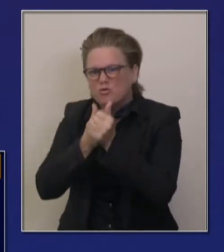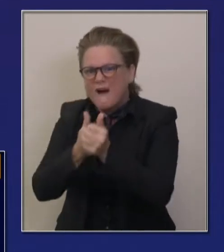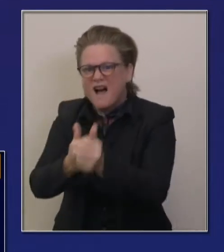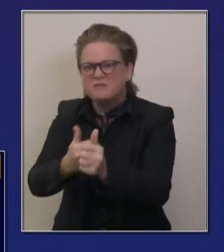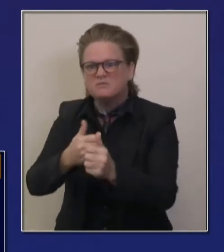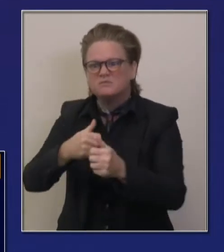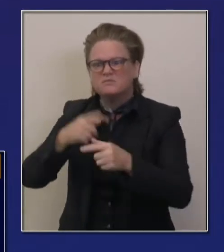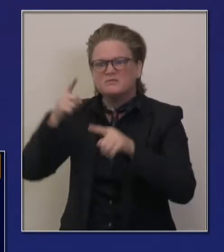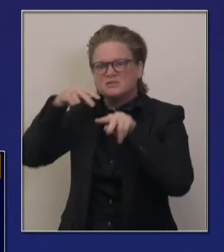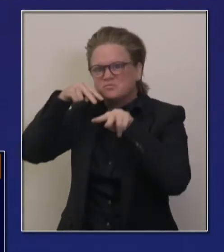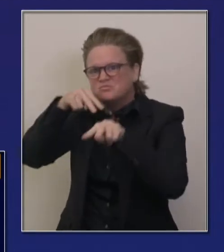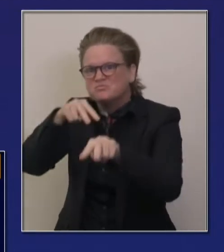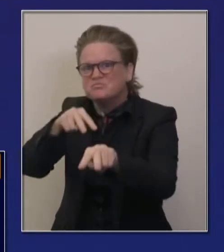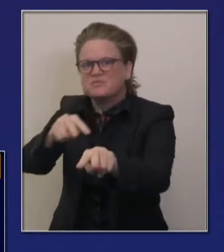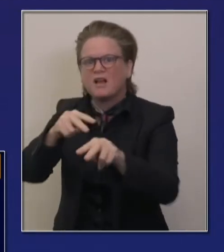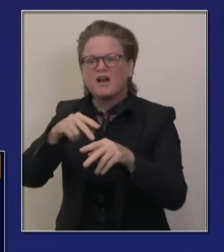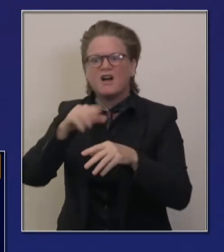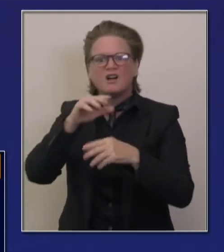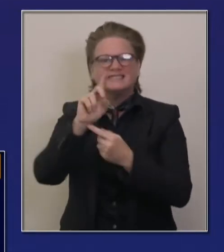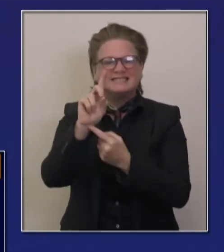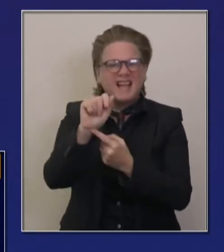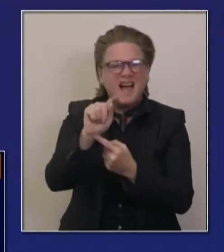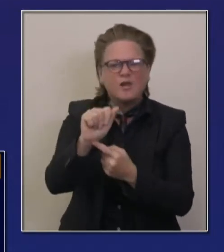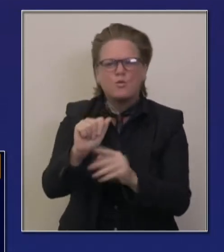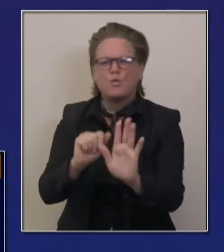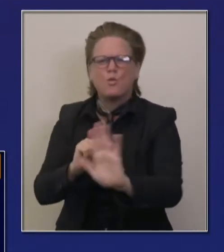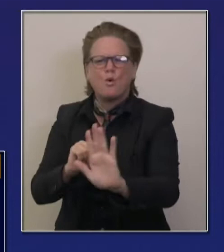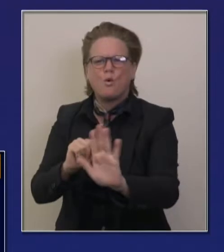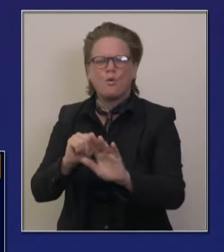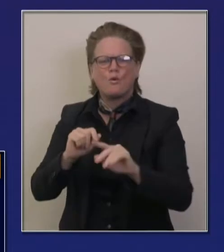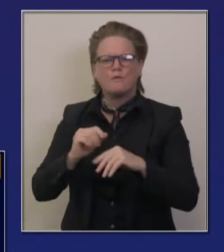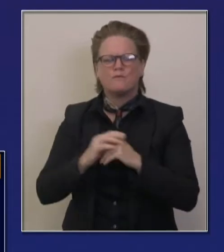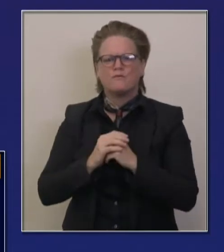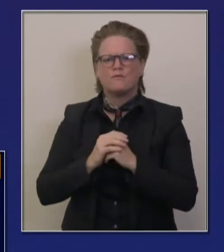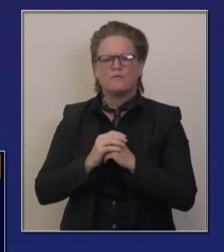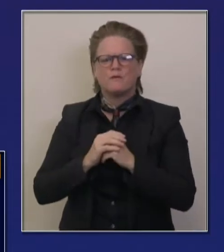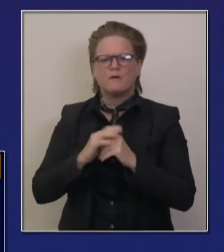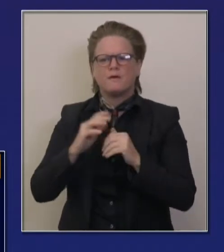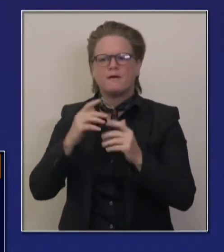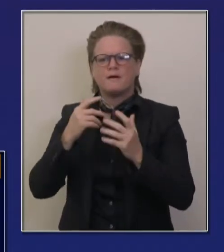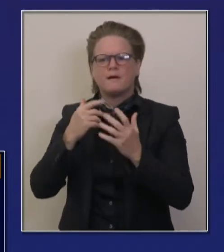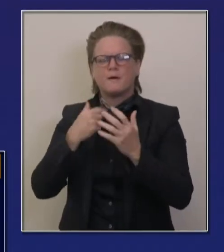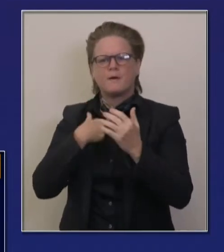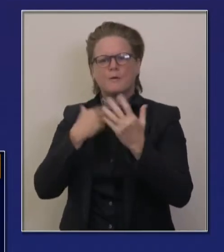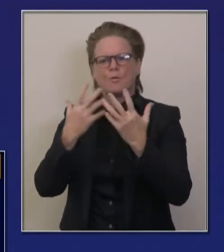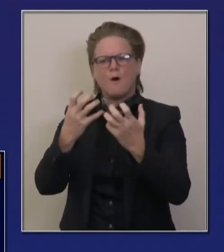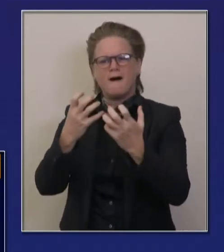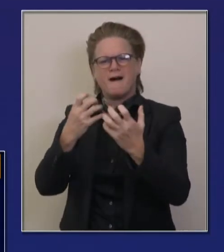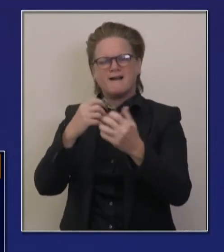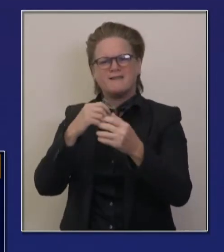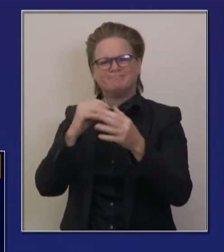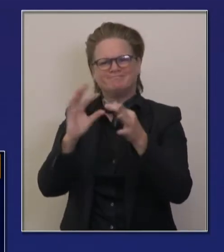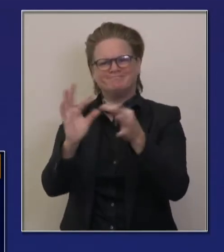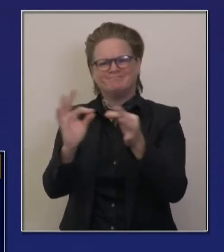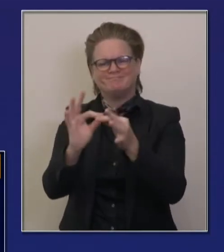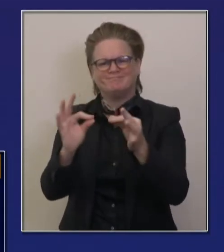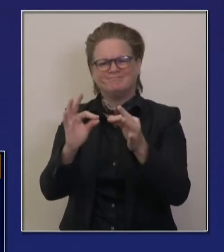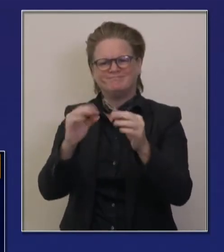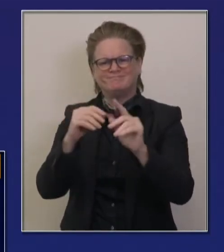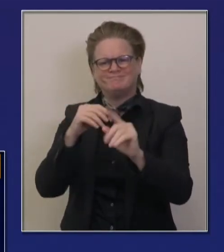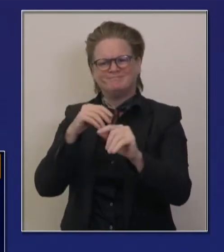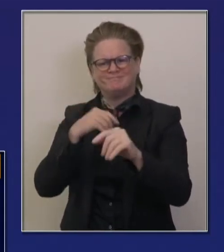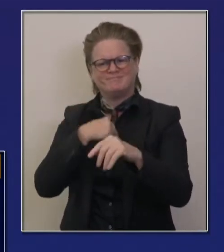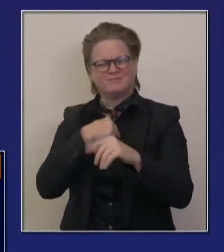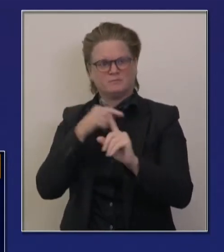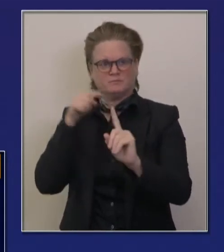Notify whatsoever. These are foundational principles. The reason I'm reinforcing them is because they're important. We value privacy. California has